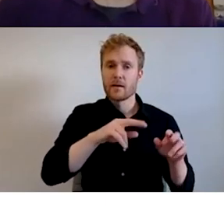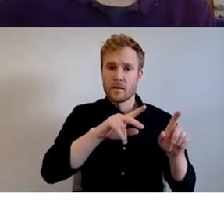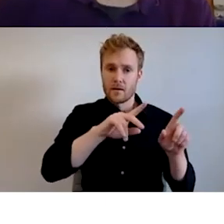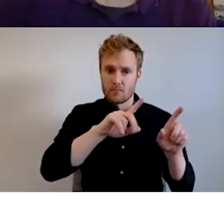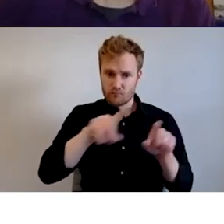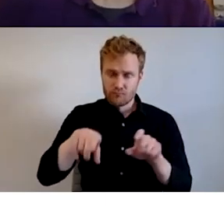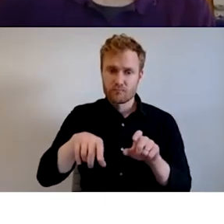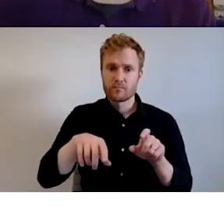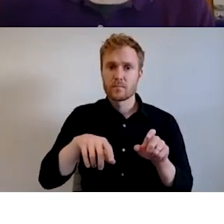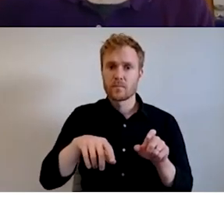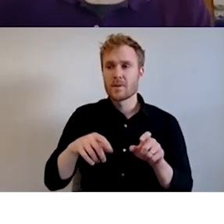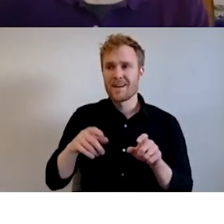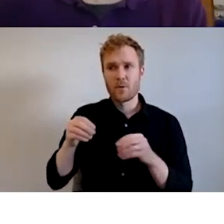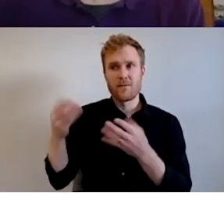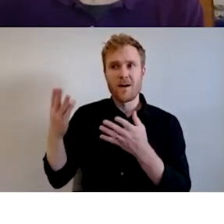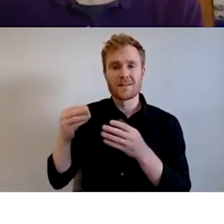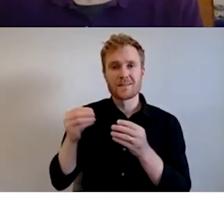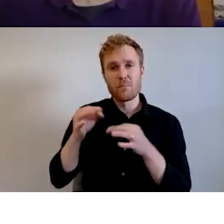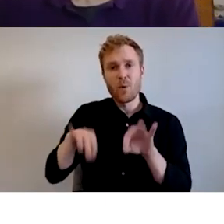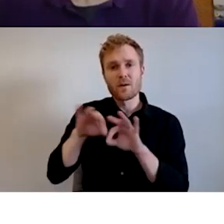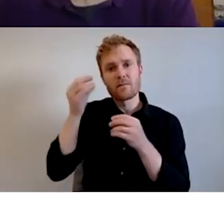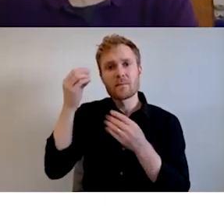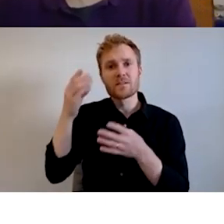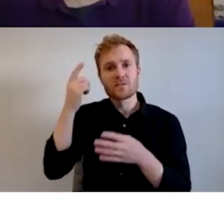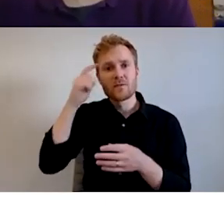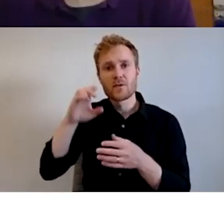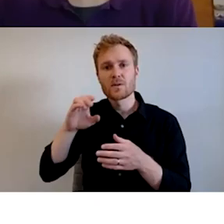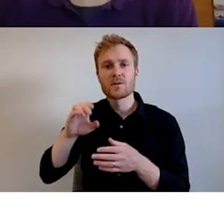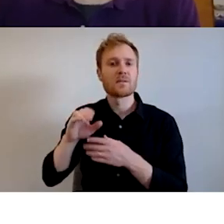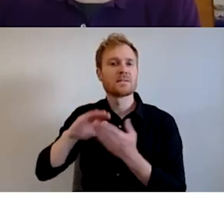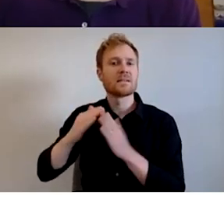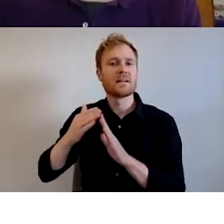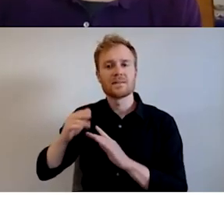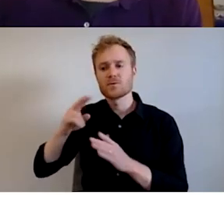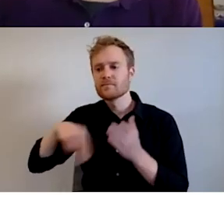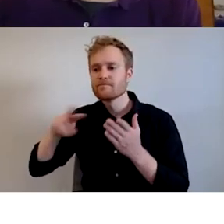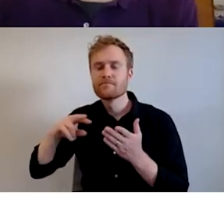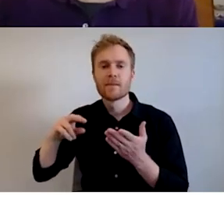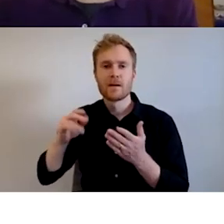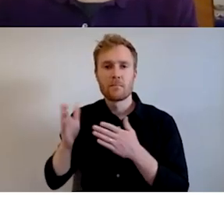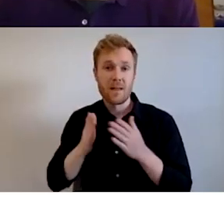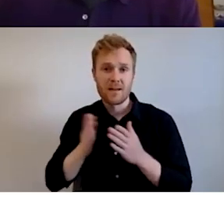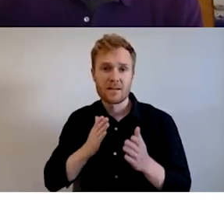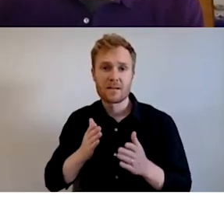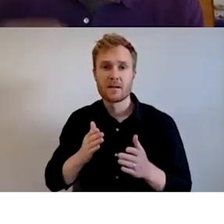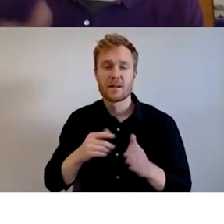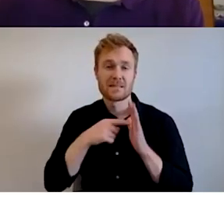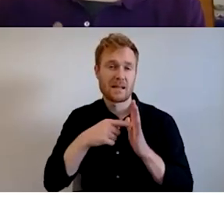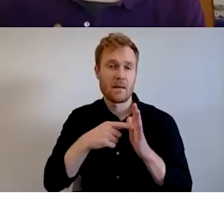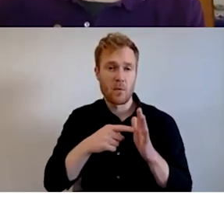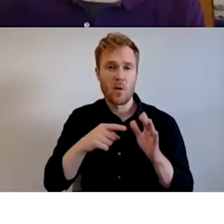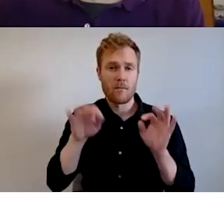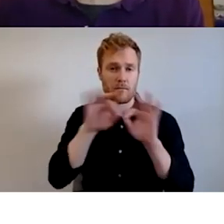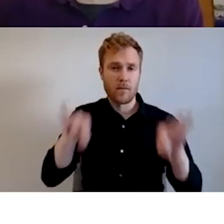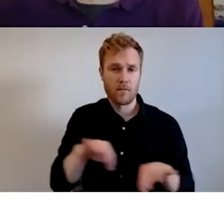react to and plan with. So this is an example of last year's form when we were using paper forms. Um, I went in and reviewed each of the